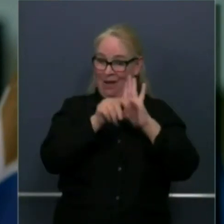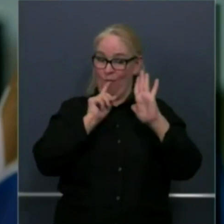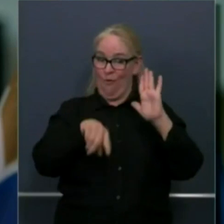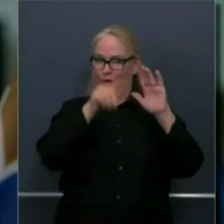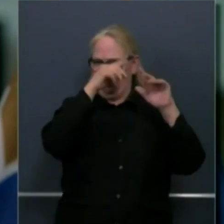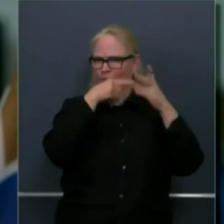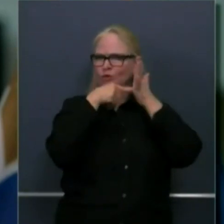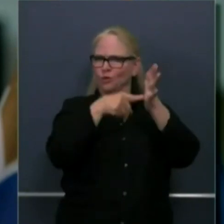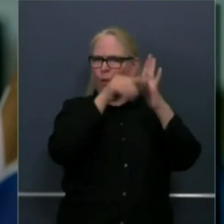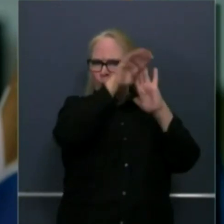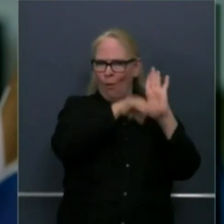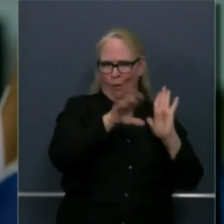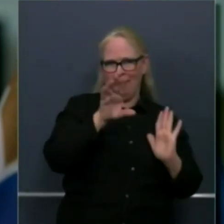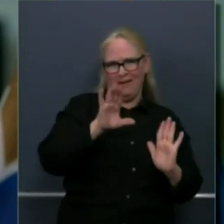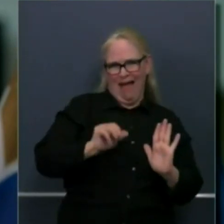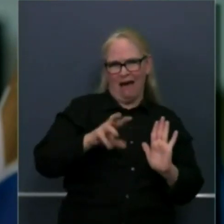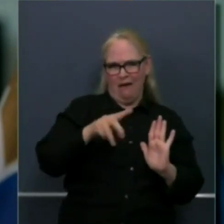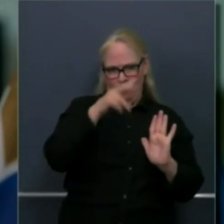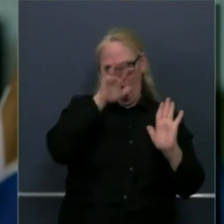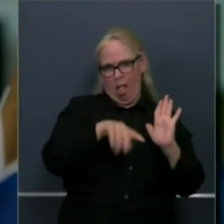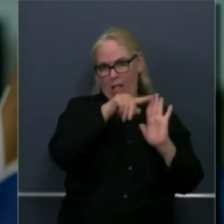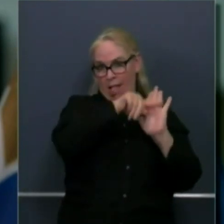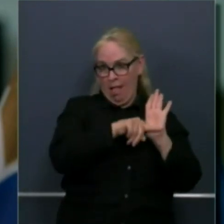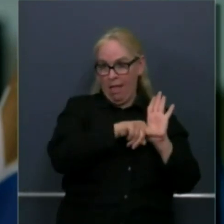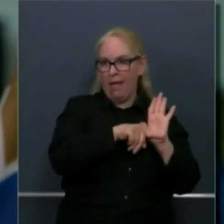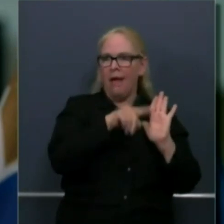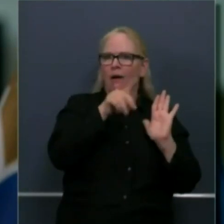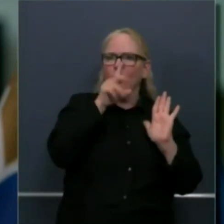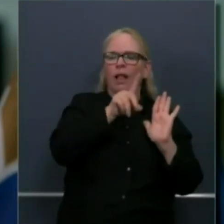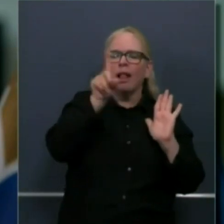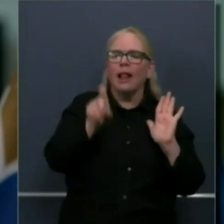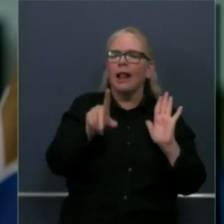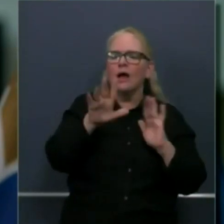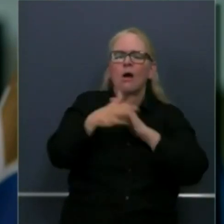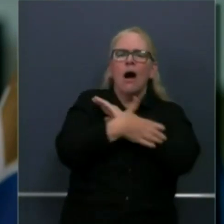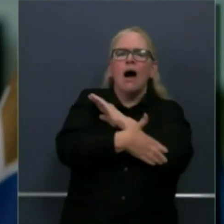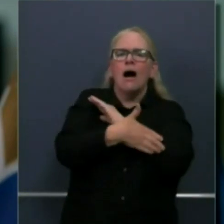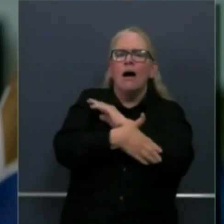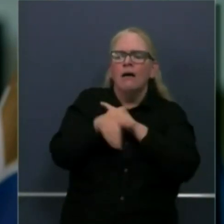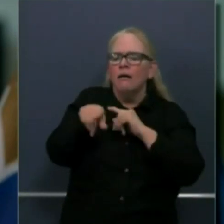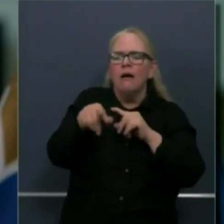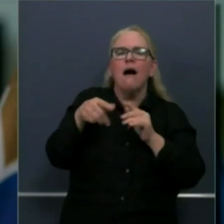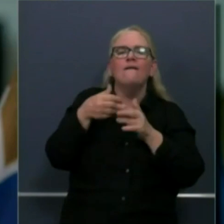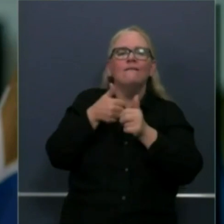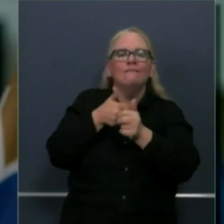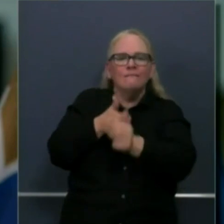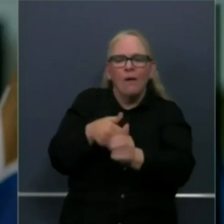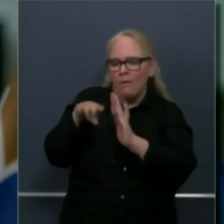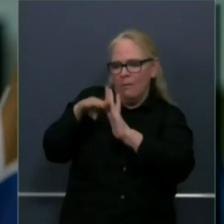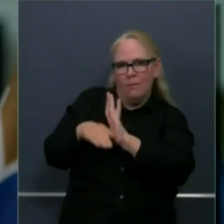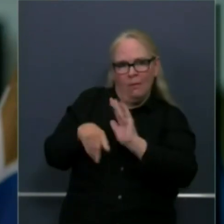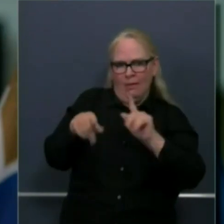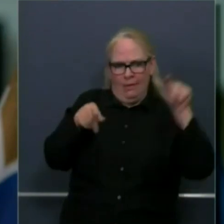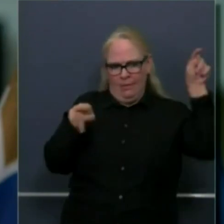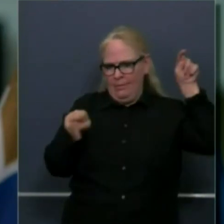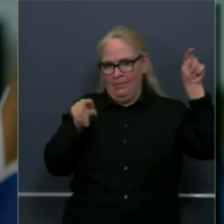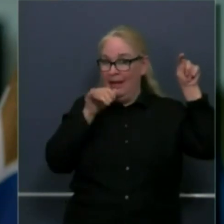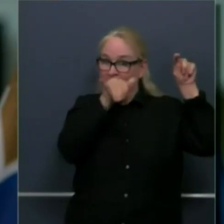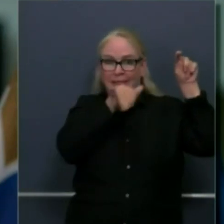that a number of different industries by the way those industries include but are not limited to